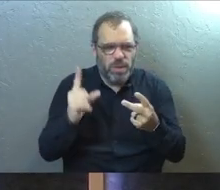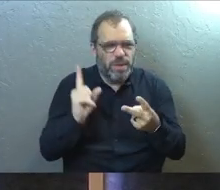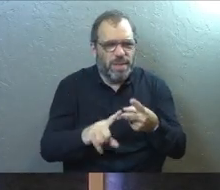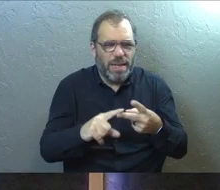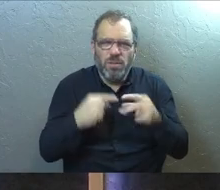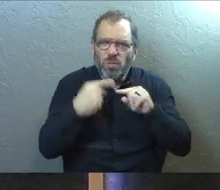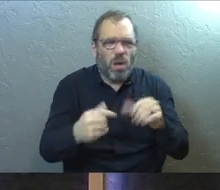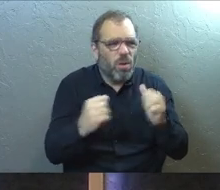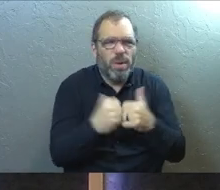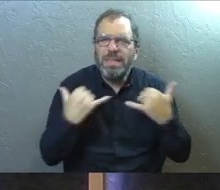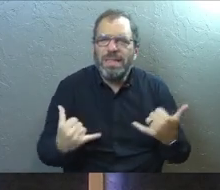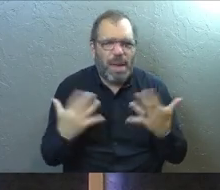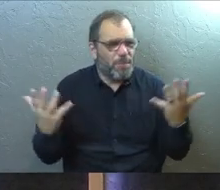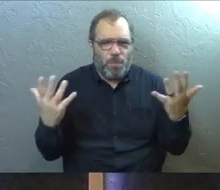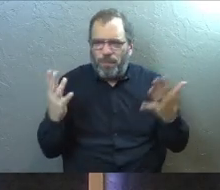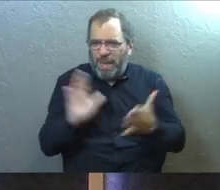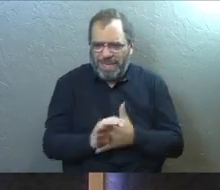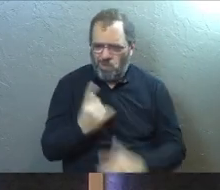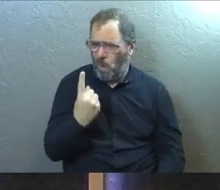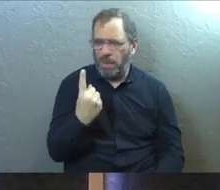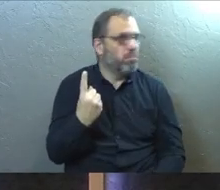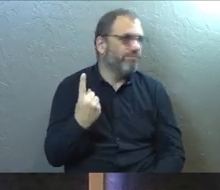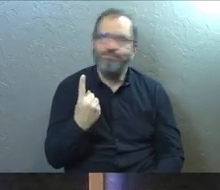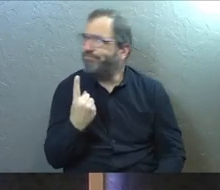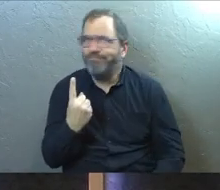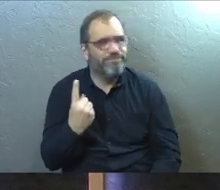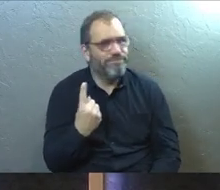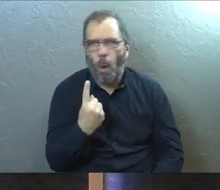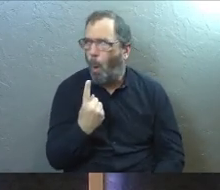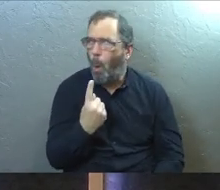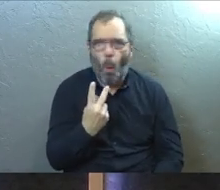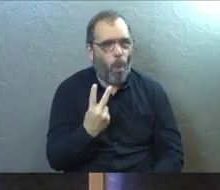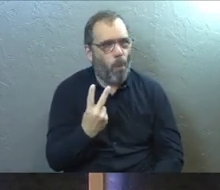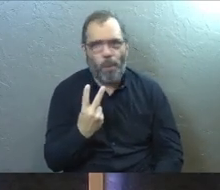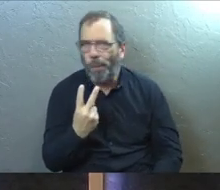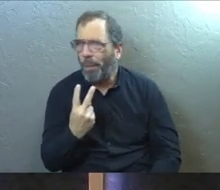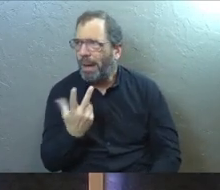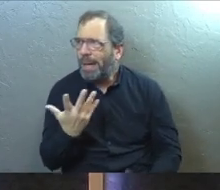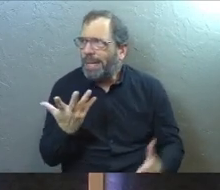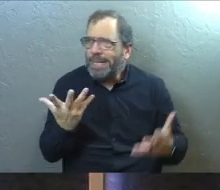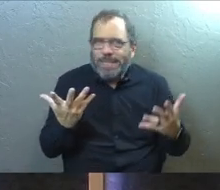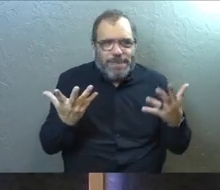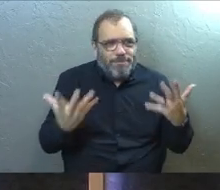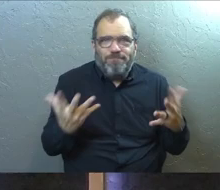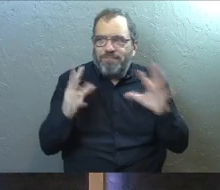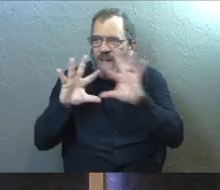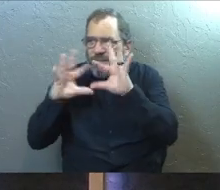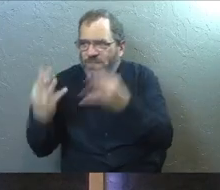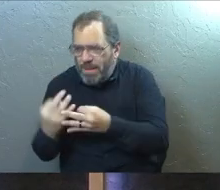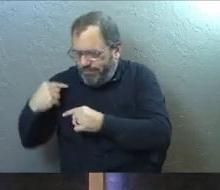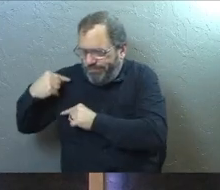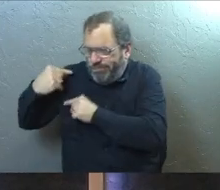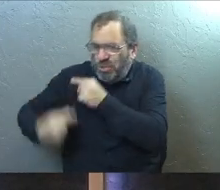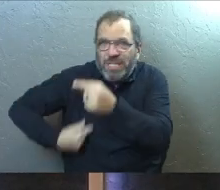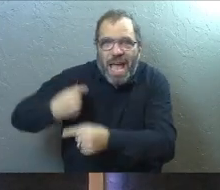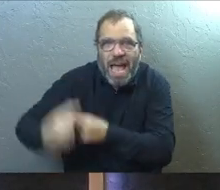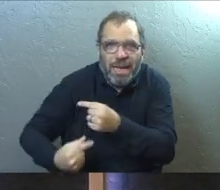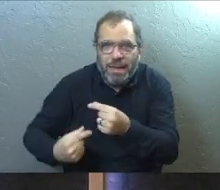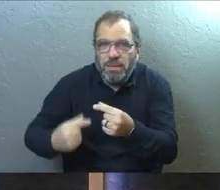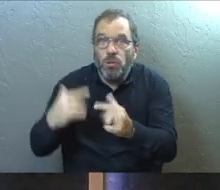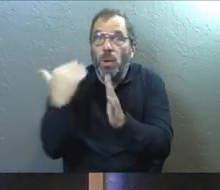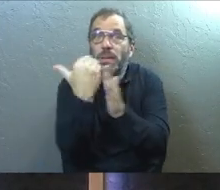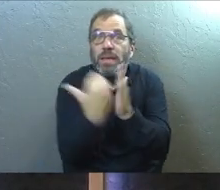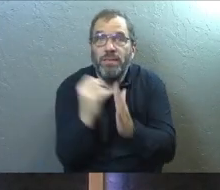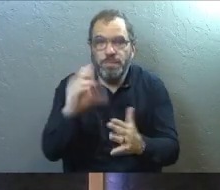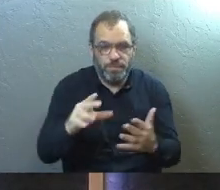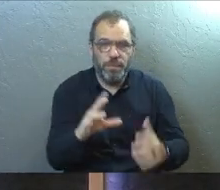things that we struggle with today? Is it just one thing? No, right? Like it's family genetics. So I'll give